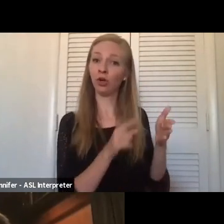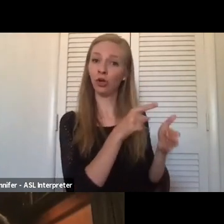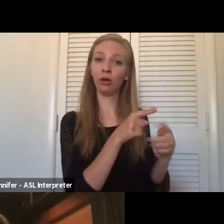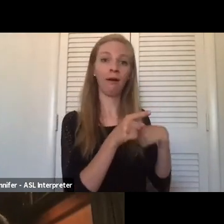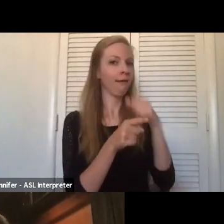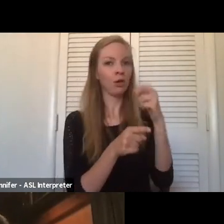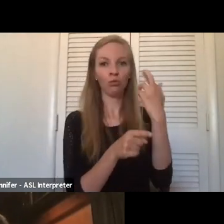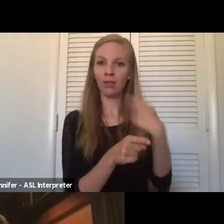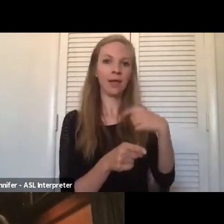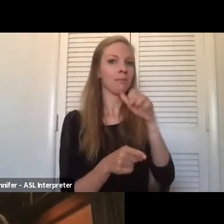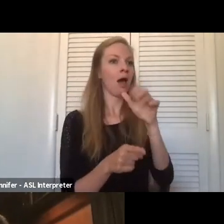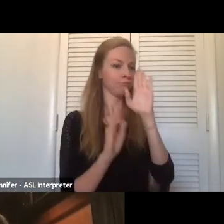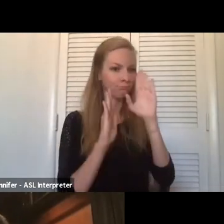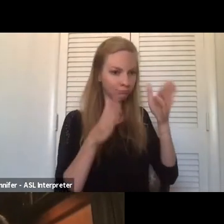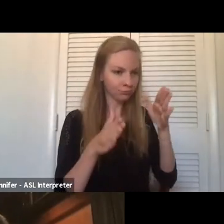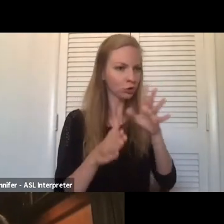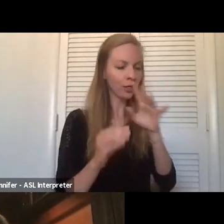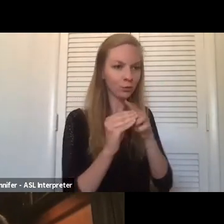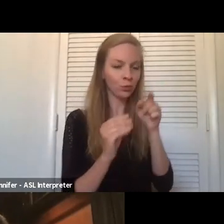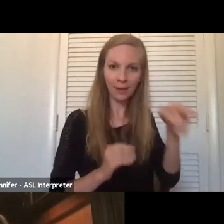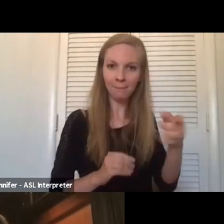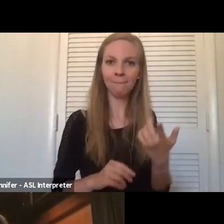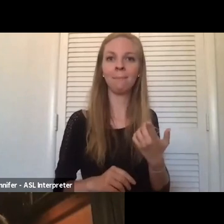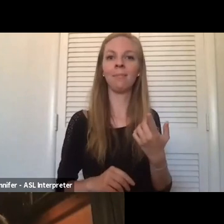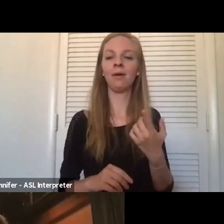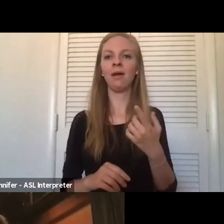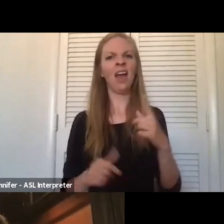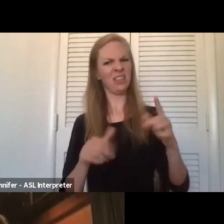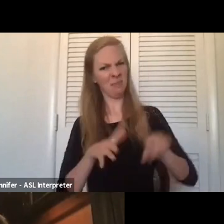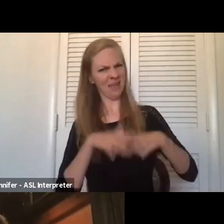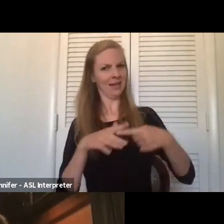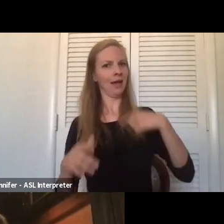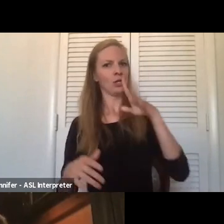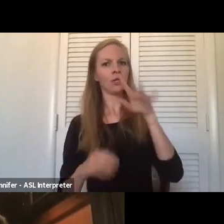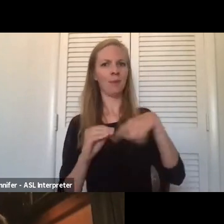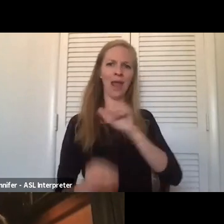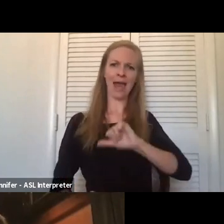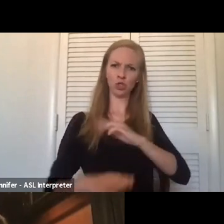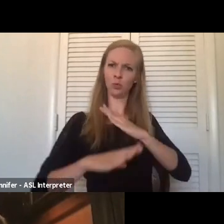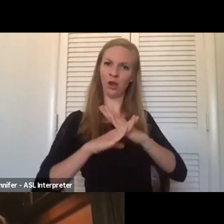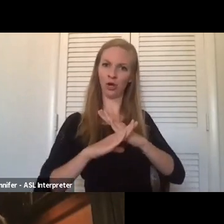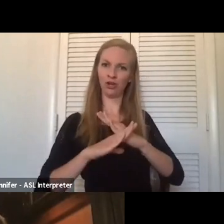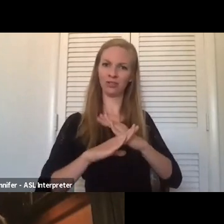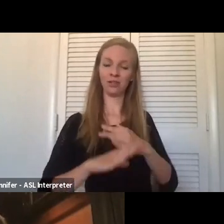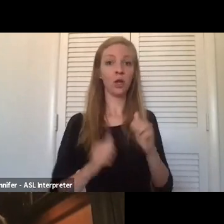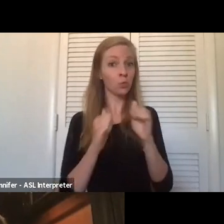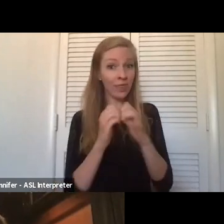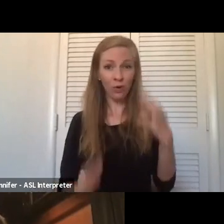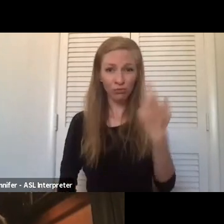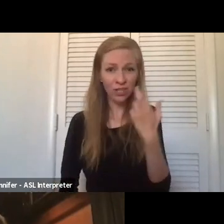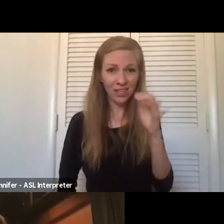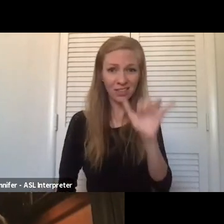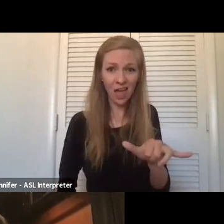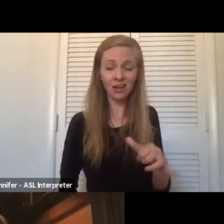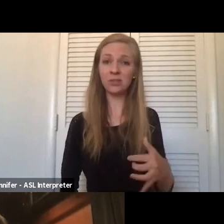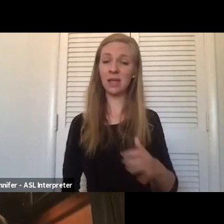that. And in the beginning, I talked about like attitude, attitude barriers. So without even realizing it and completely unmiliciously,